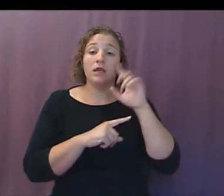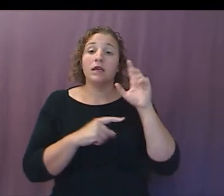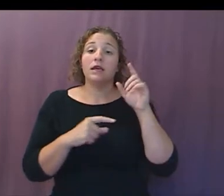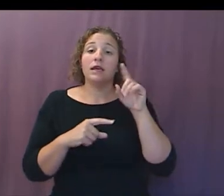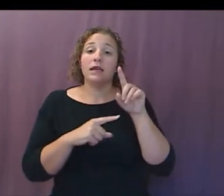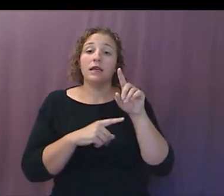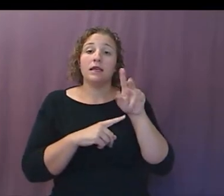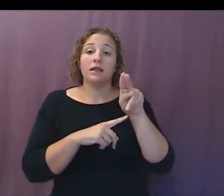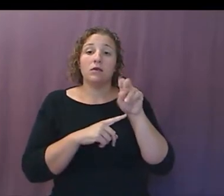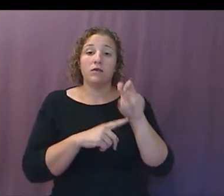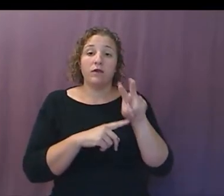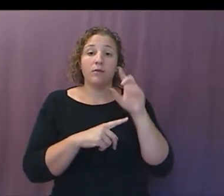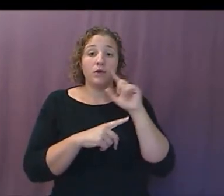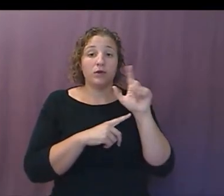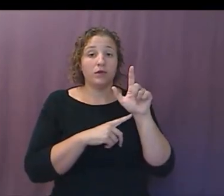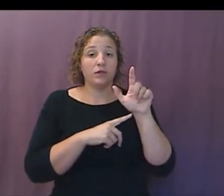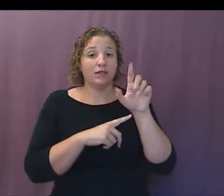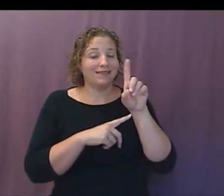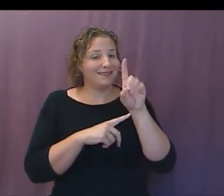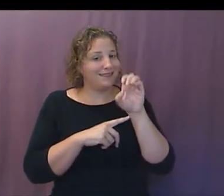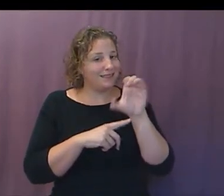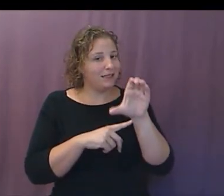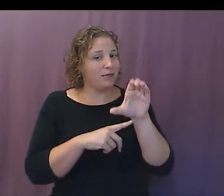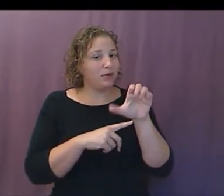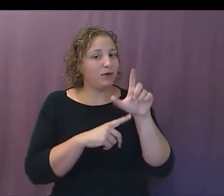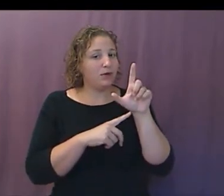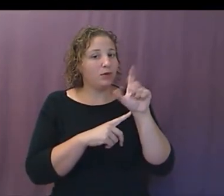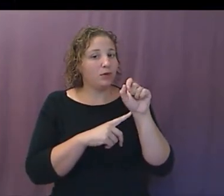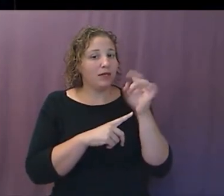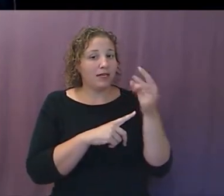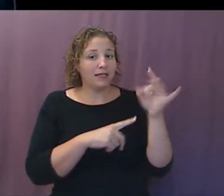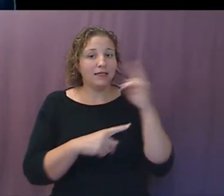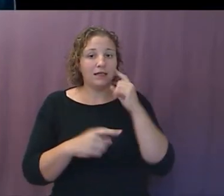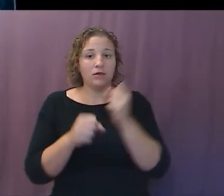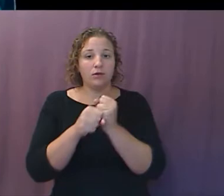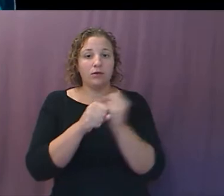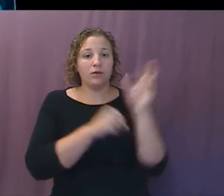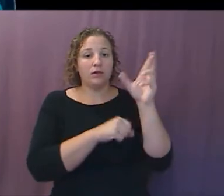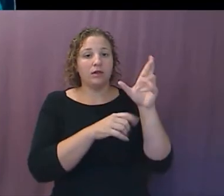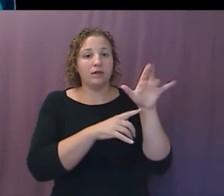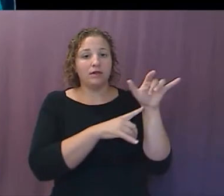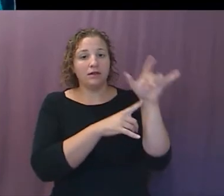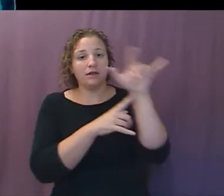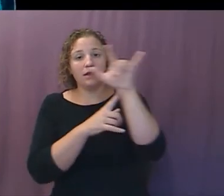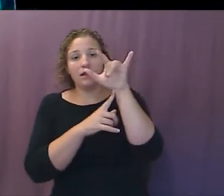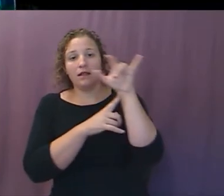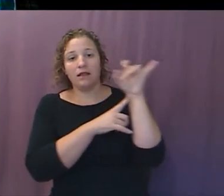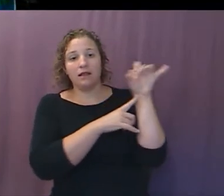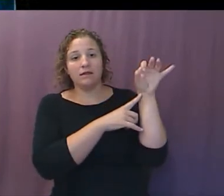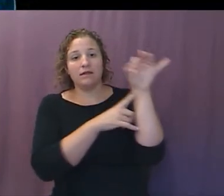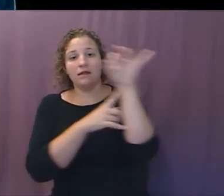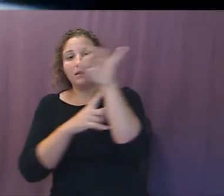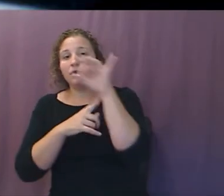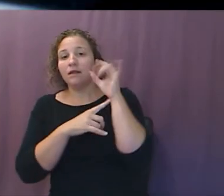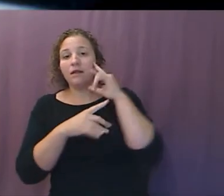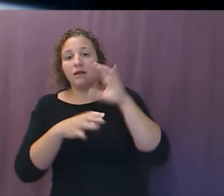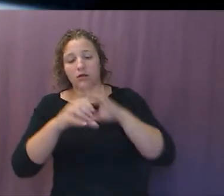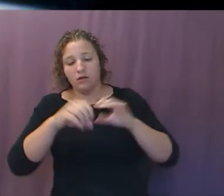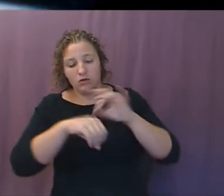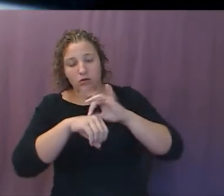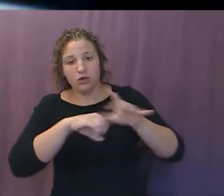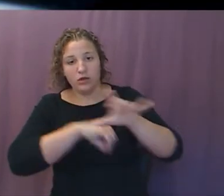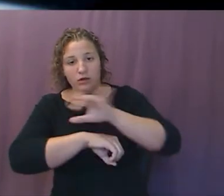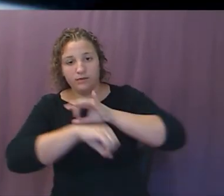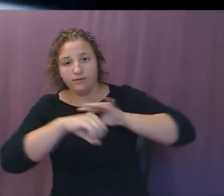will start the launch and deployment of eight satellites into orbit, covering all of Africa, India and all countries at the equator